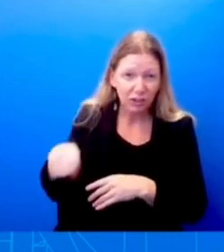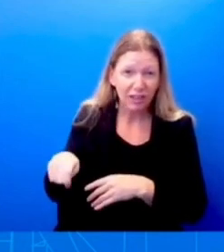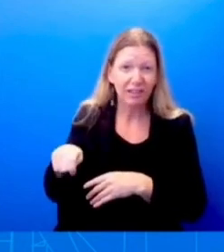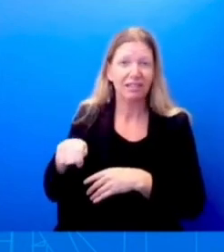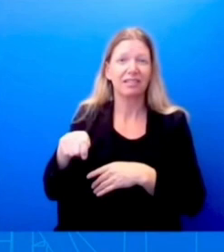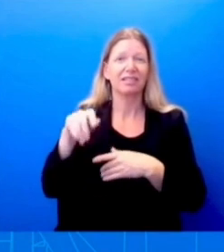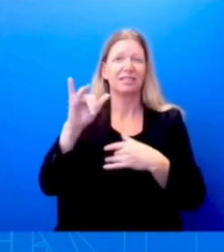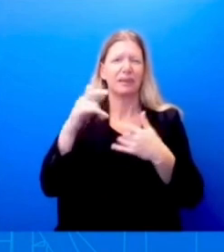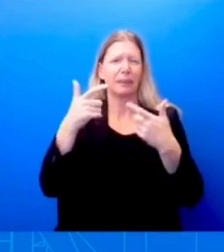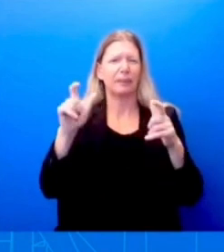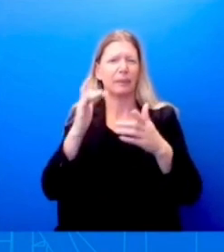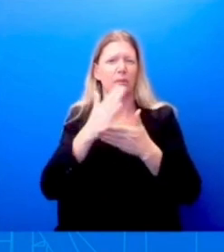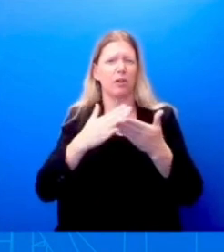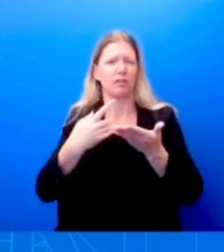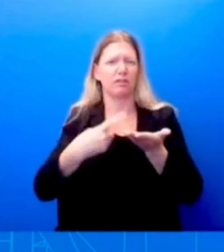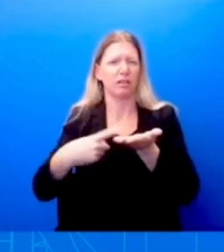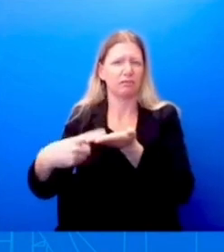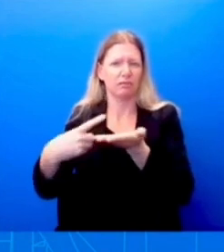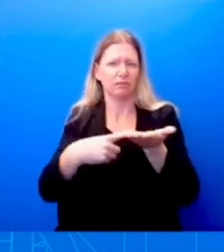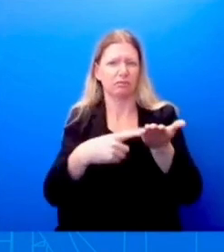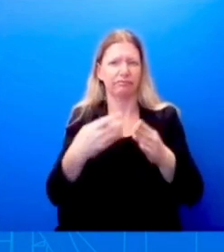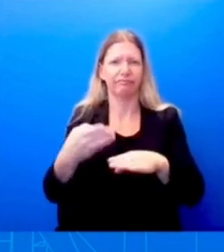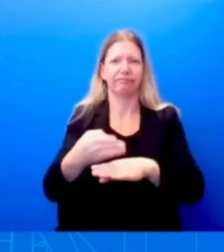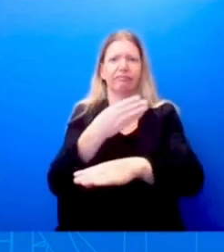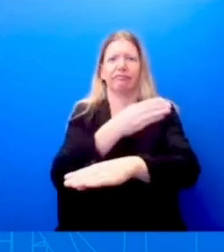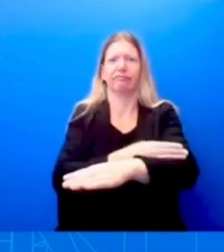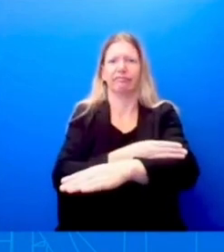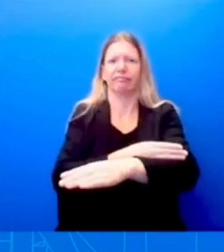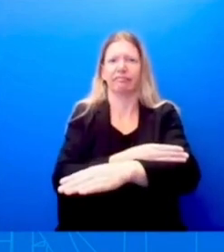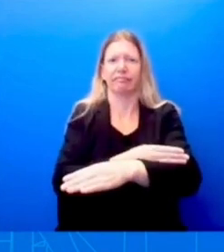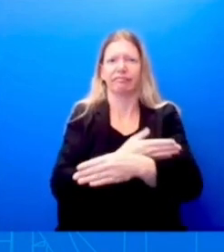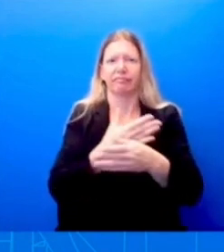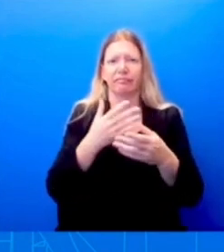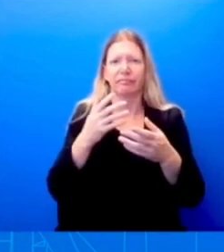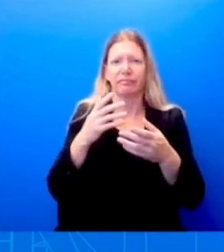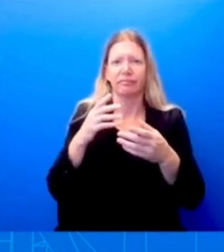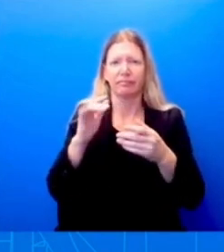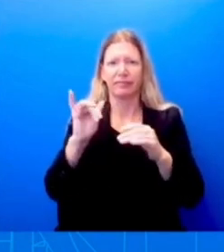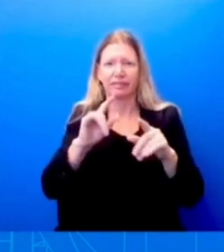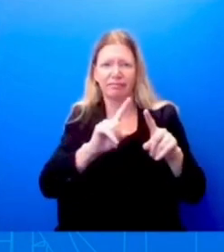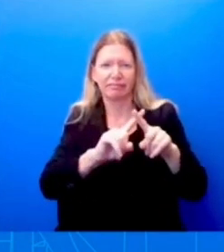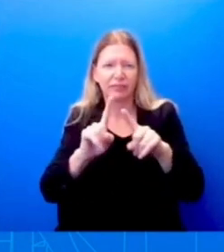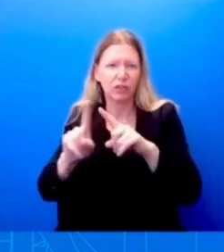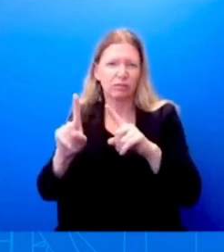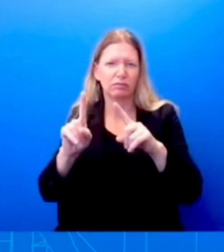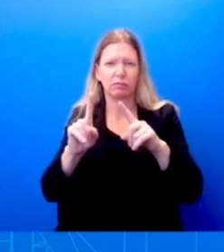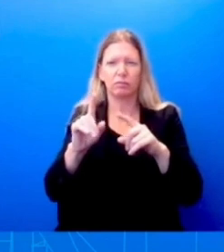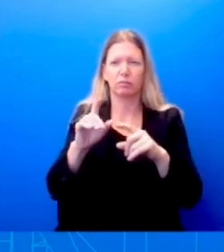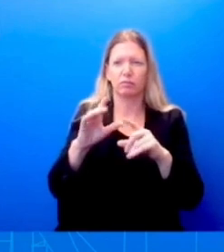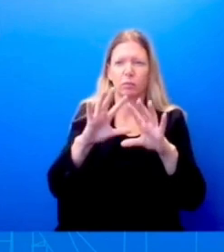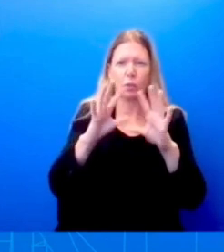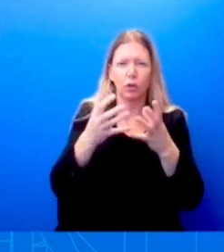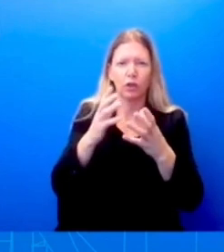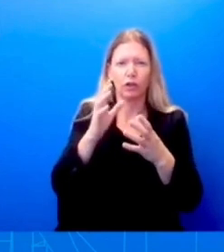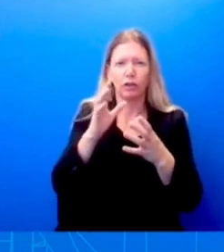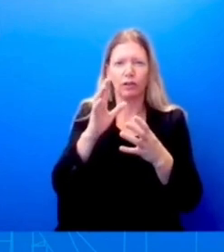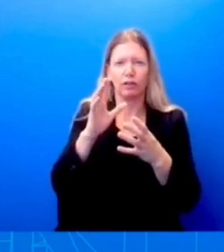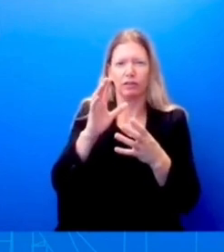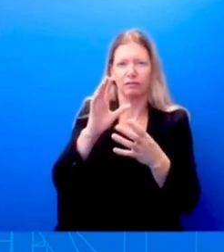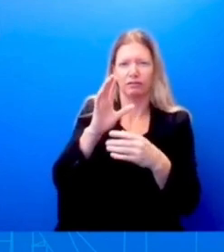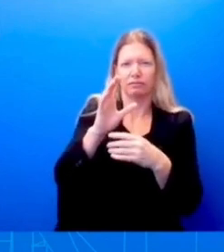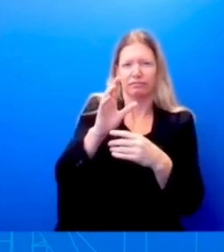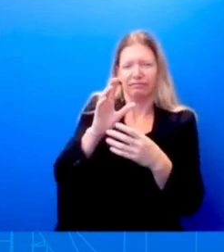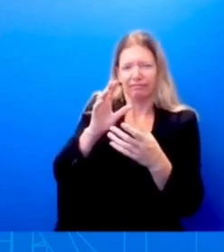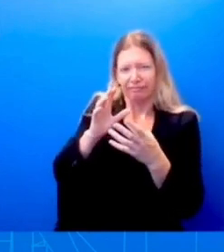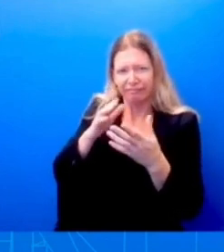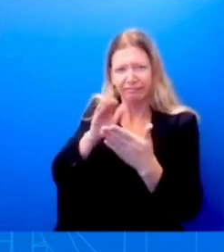poverty and take on the significant transnational challenges that are affect afflicting countries across the world. Uh, so, uh, we have a,